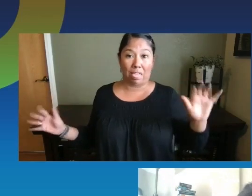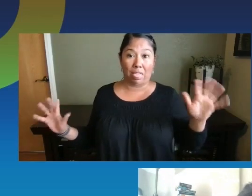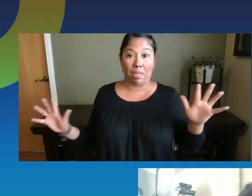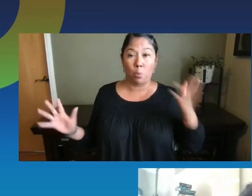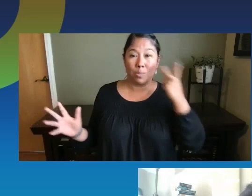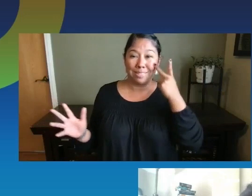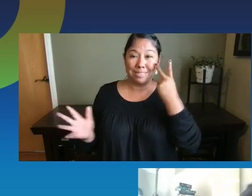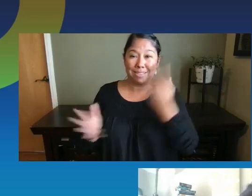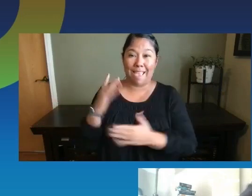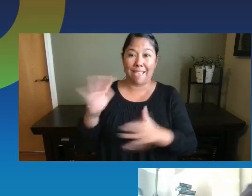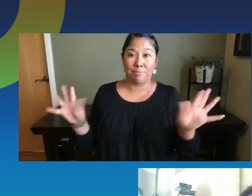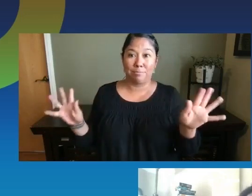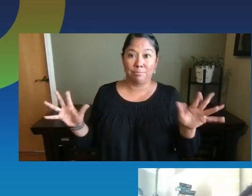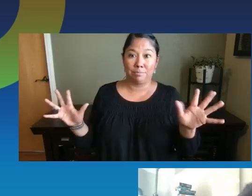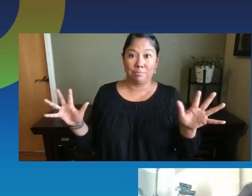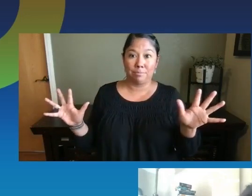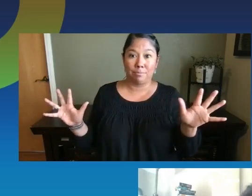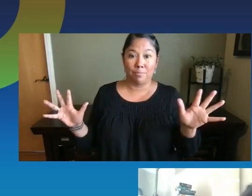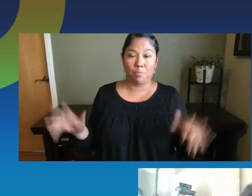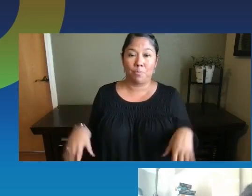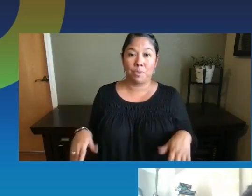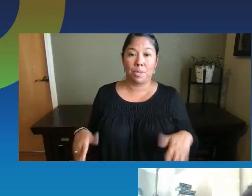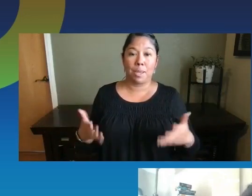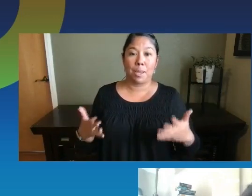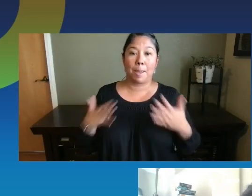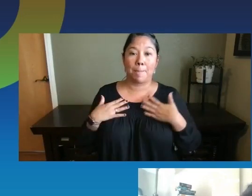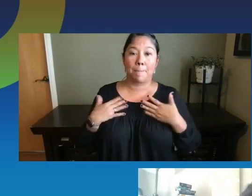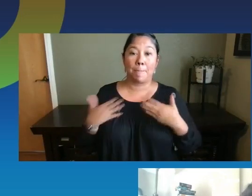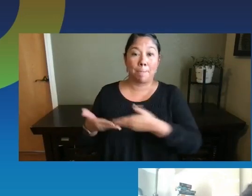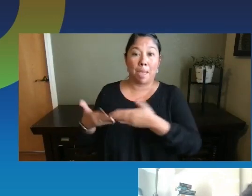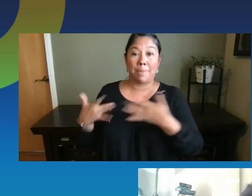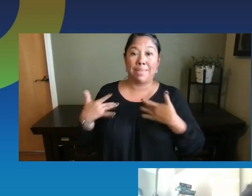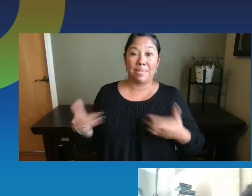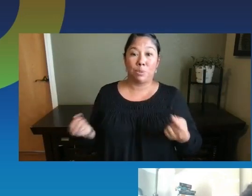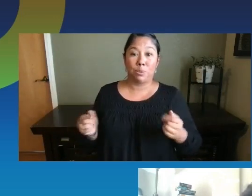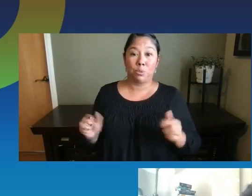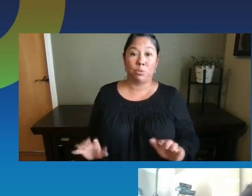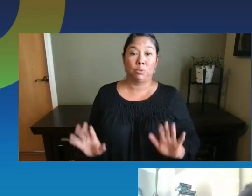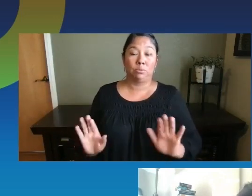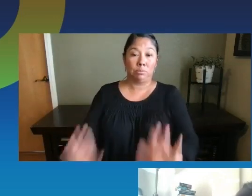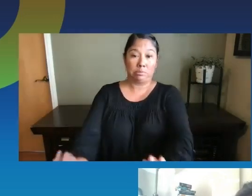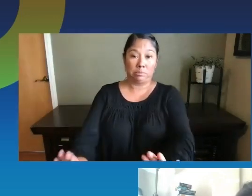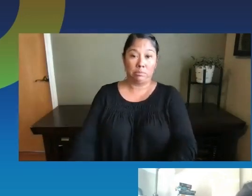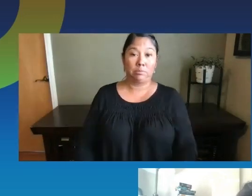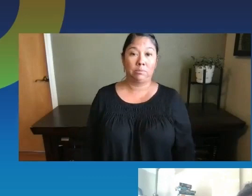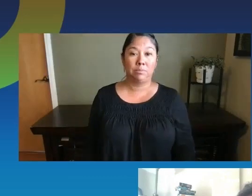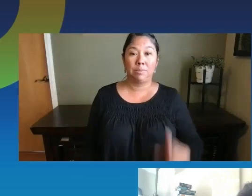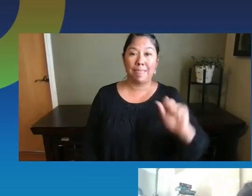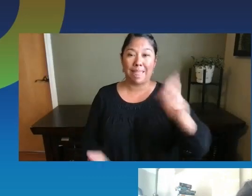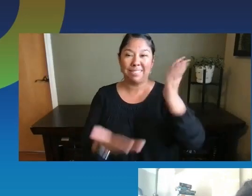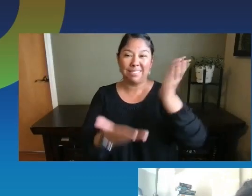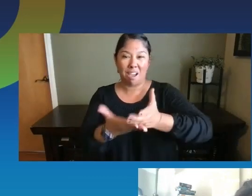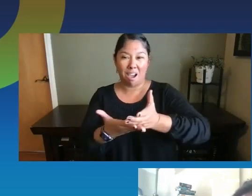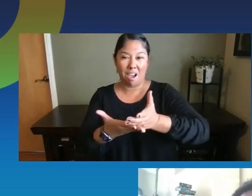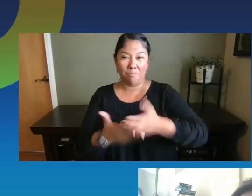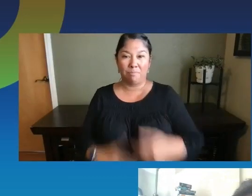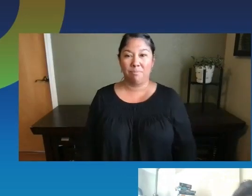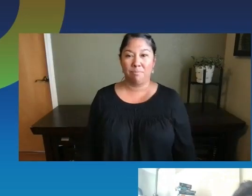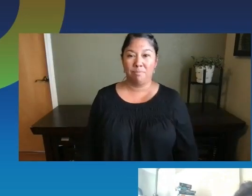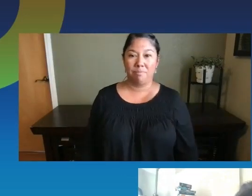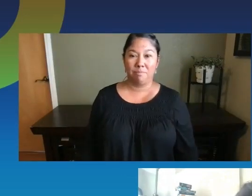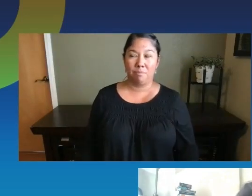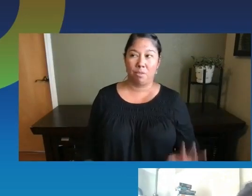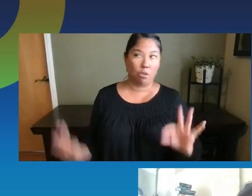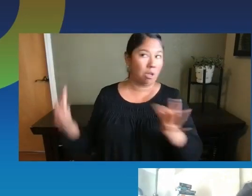see fingers splayed. We'll actually see babies extend their arms, um, sort of like giving a stop sign. They'll avert their gaze.